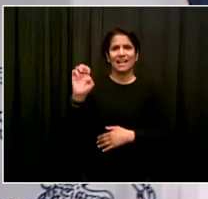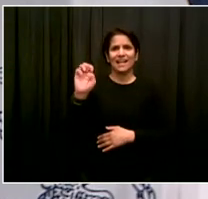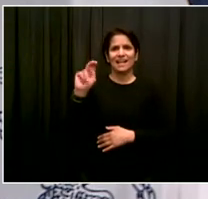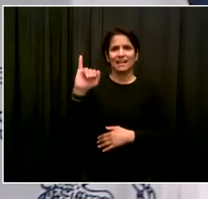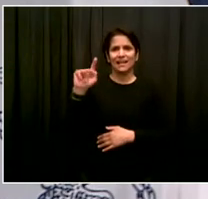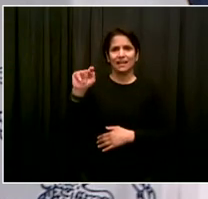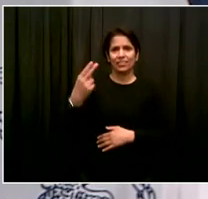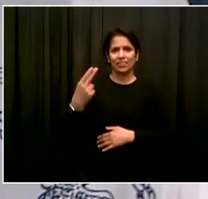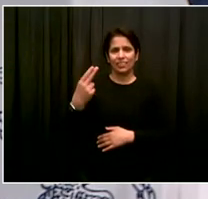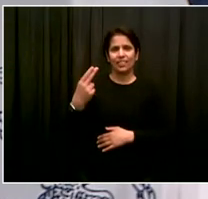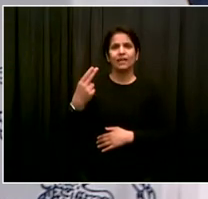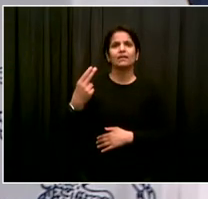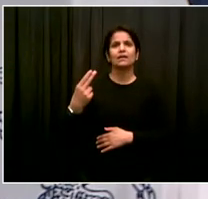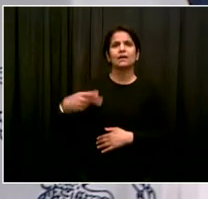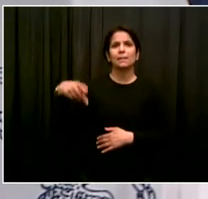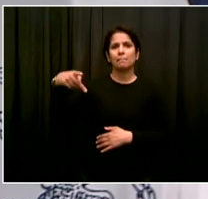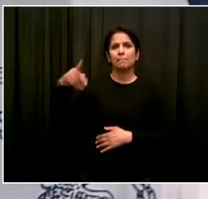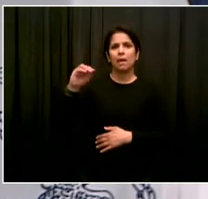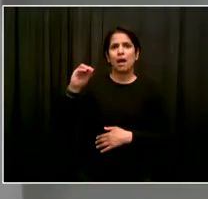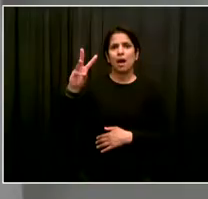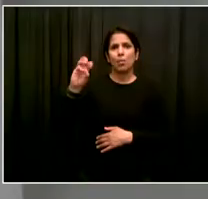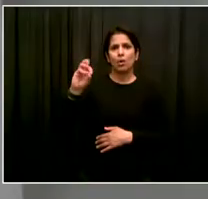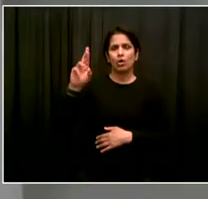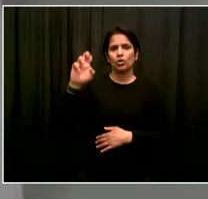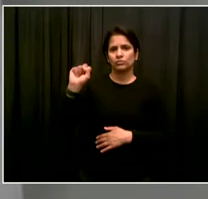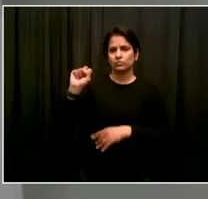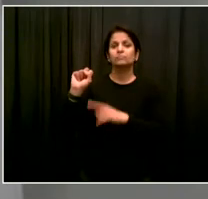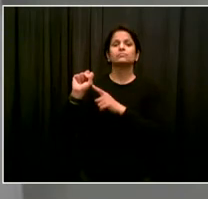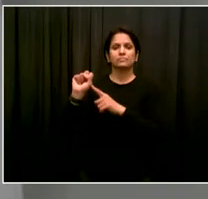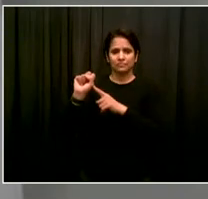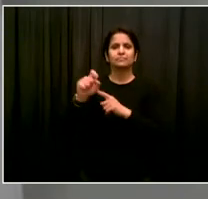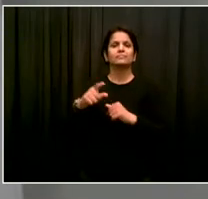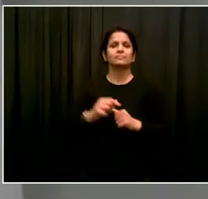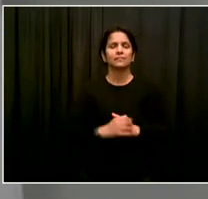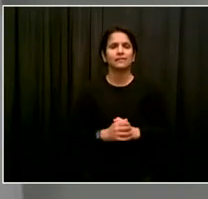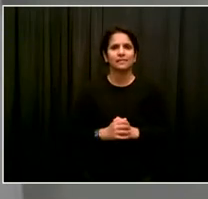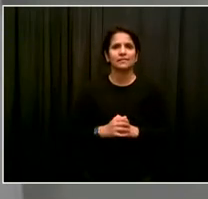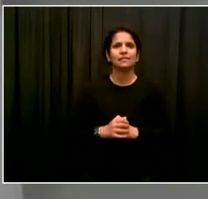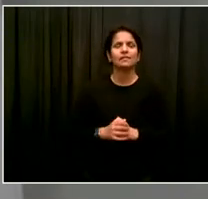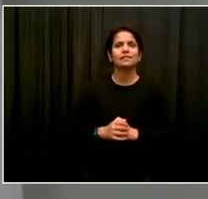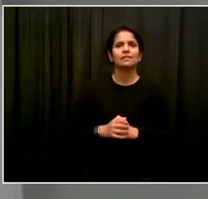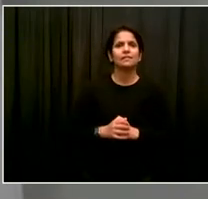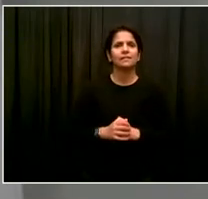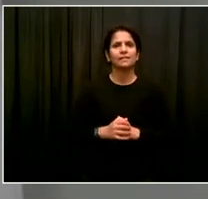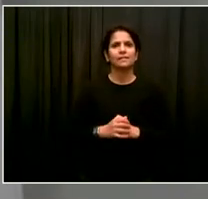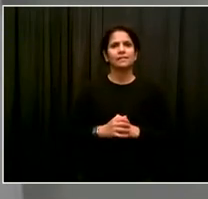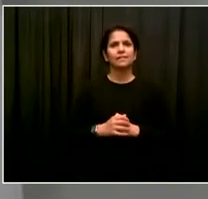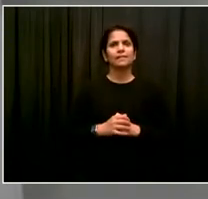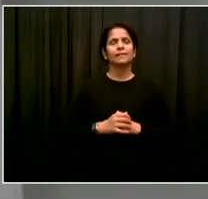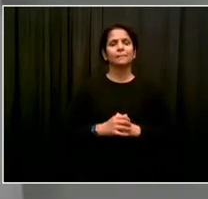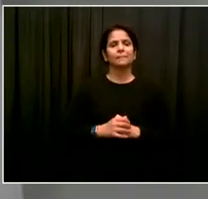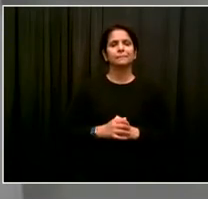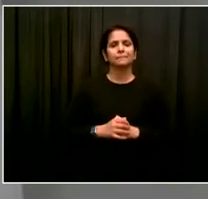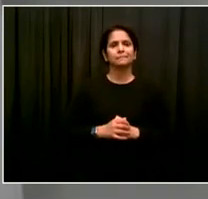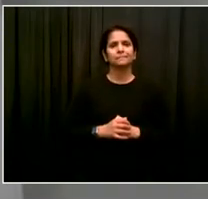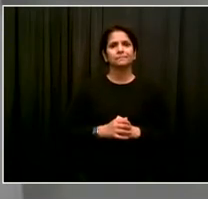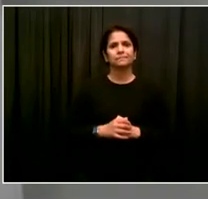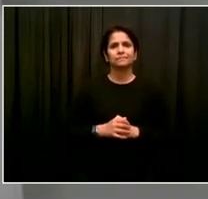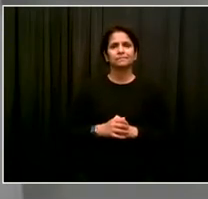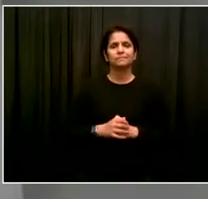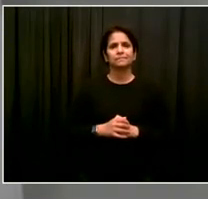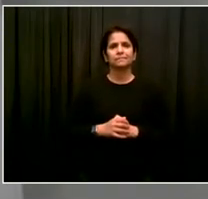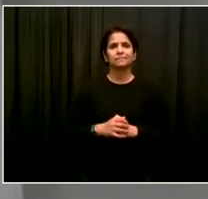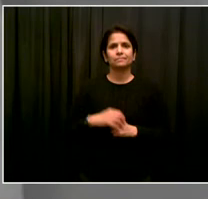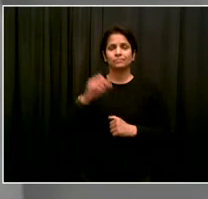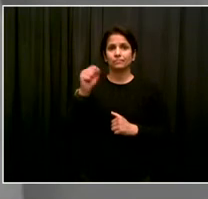Thank you, Mr. Mayor. And yes, I do love composting. And it is something I've taken up even more during that pandemic as